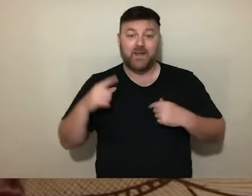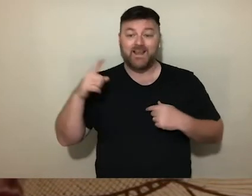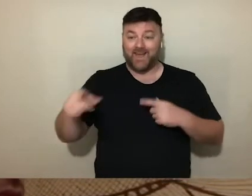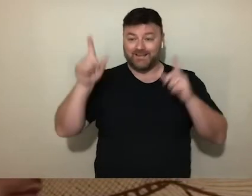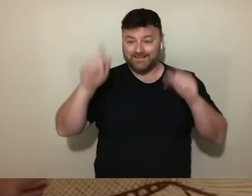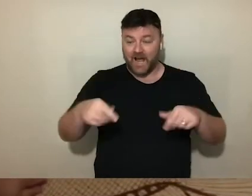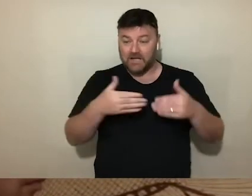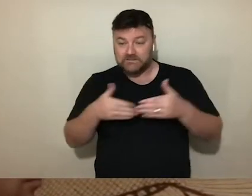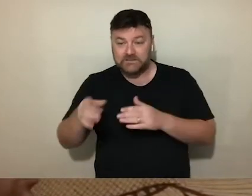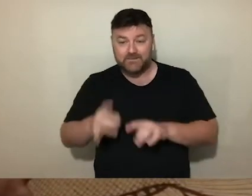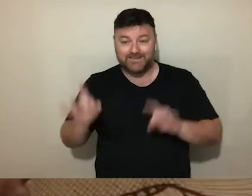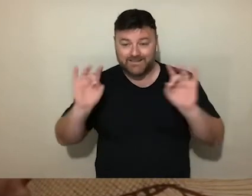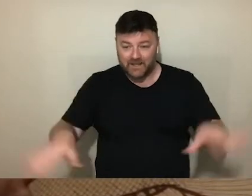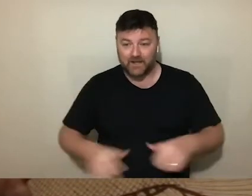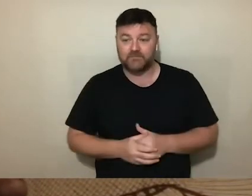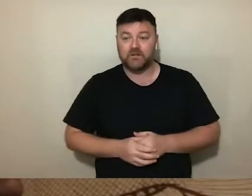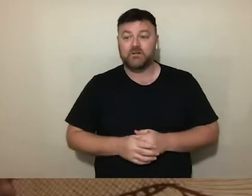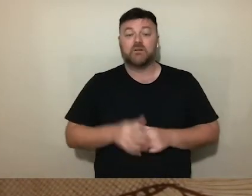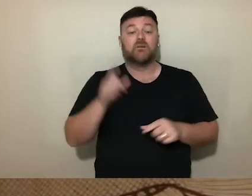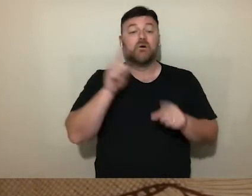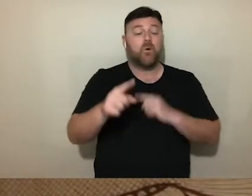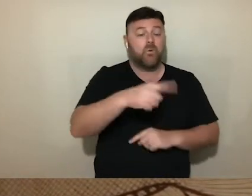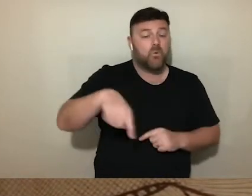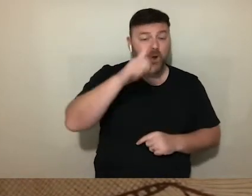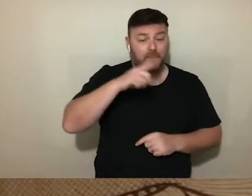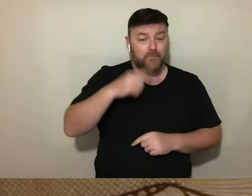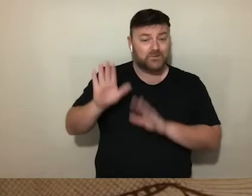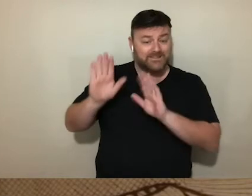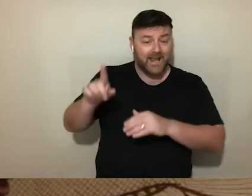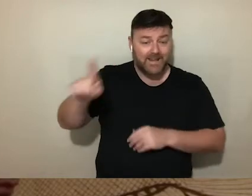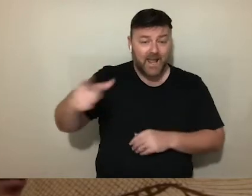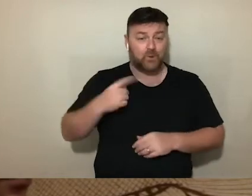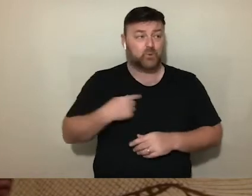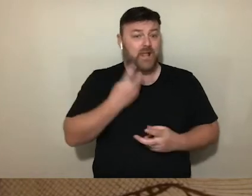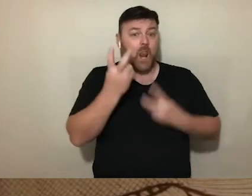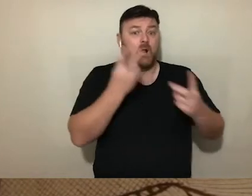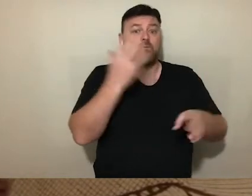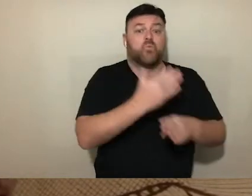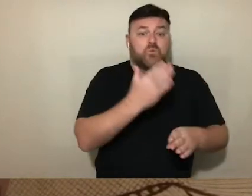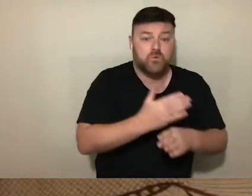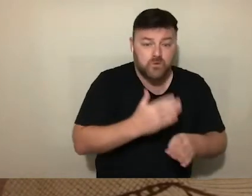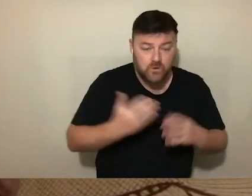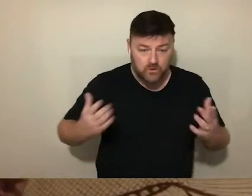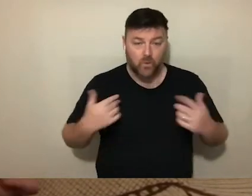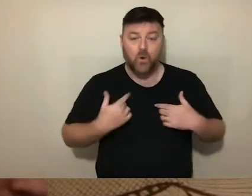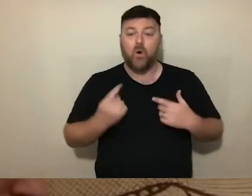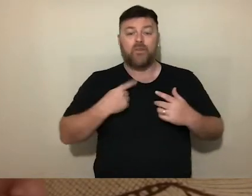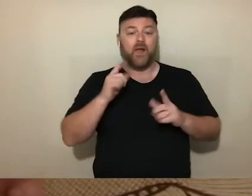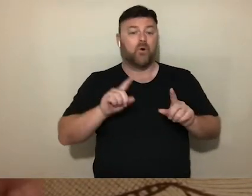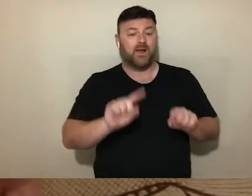Most of their inhabitants were people whose only crime was fleeing war, persecution, poverty, climate change, and